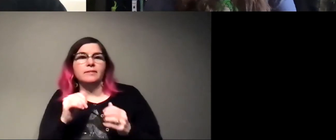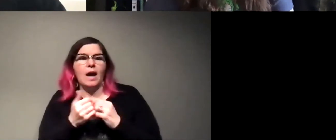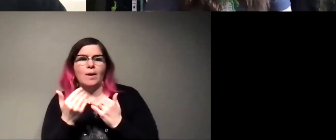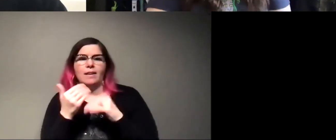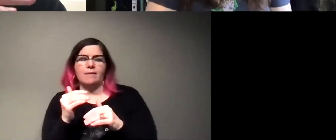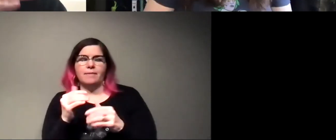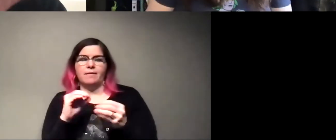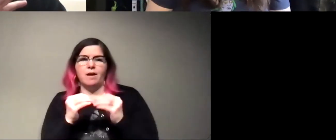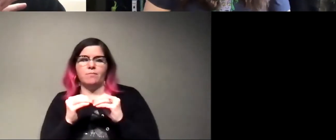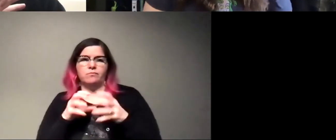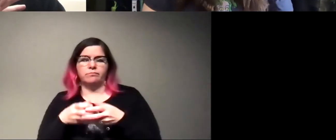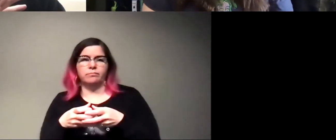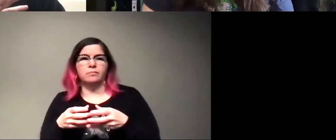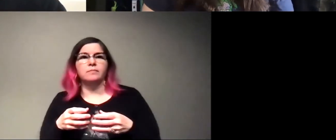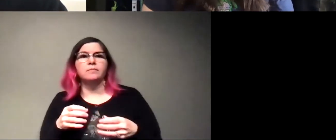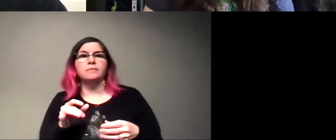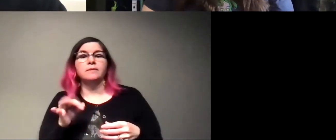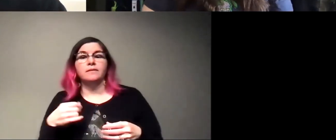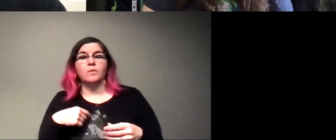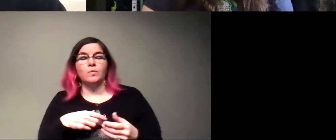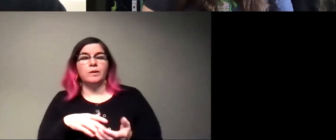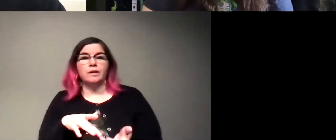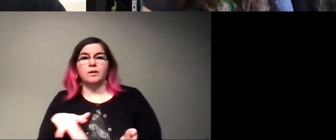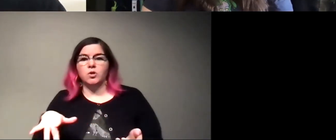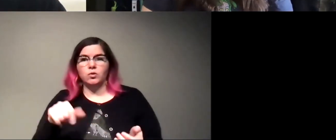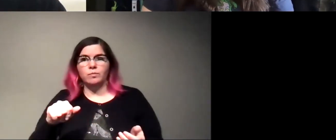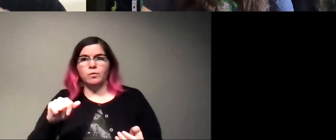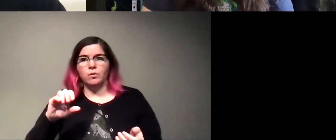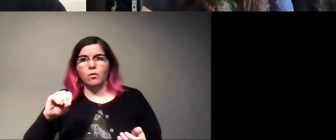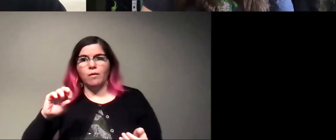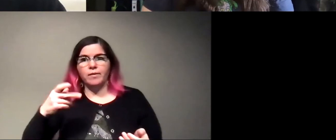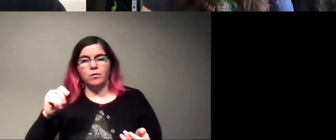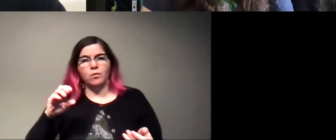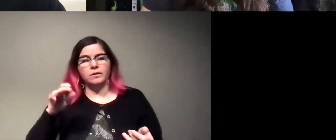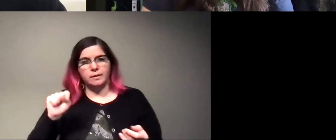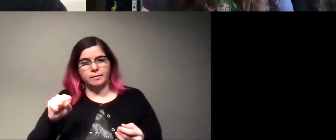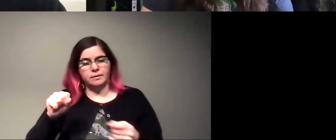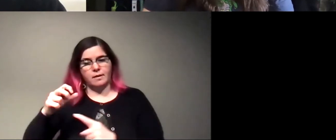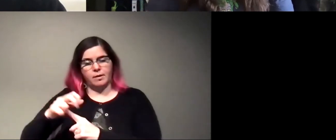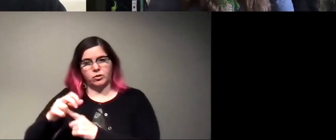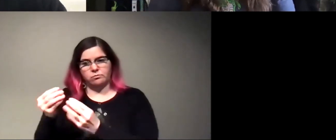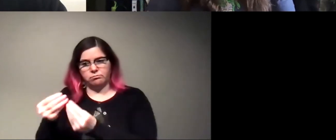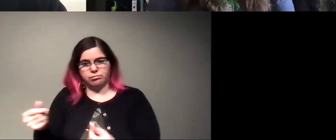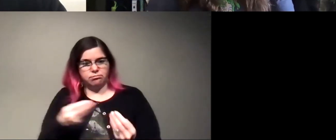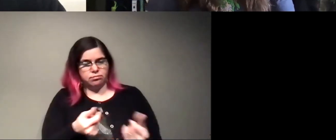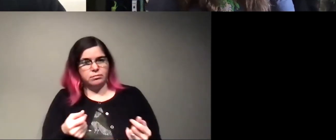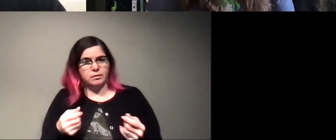population. Whereas if we were to just eliminate all opiocordyceps, ants might grow much more exponentially out of control. So when we look